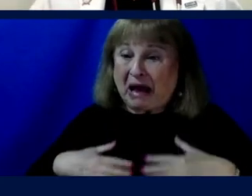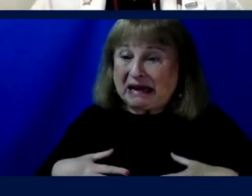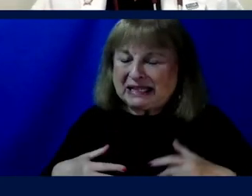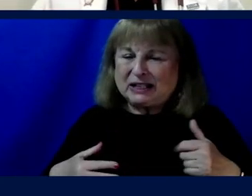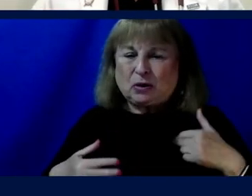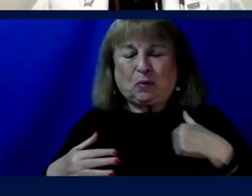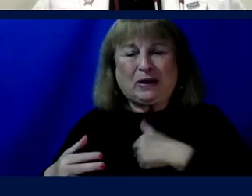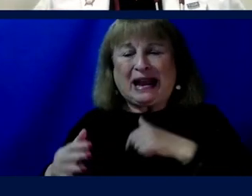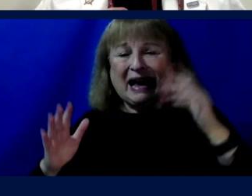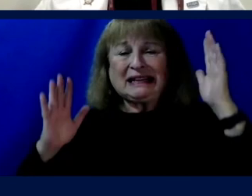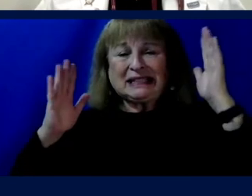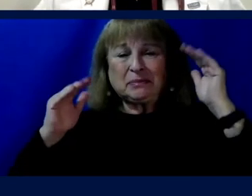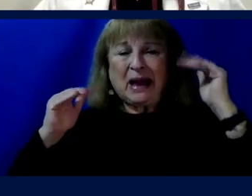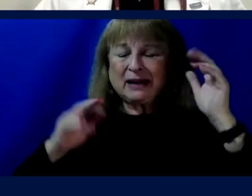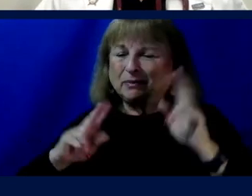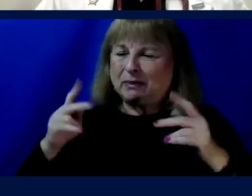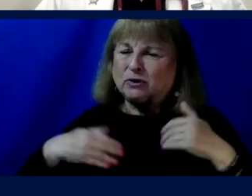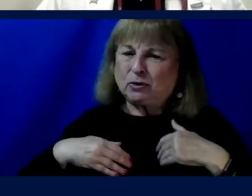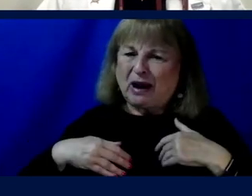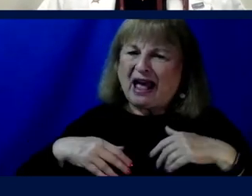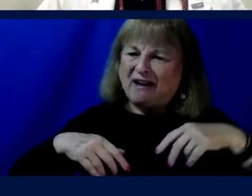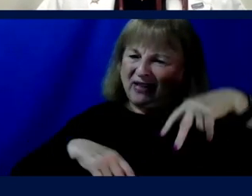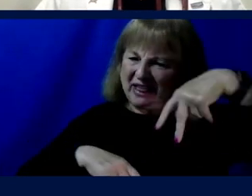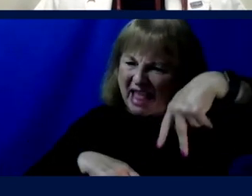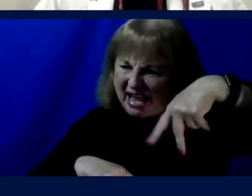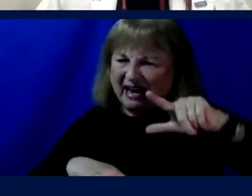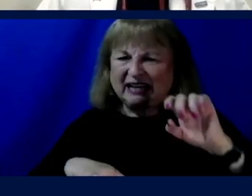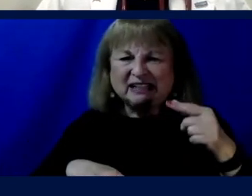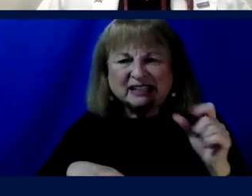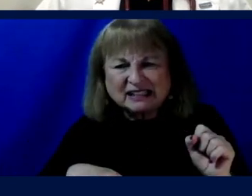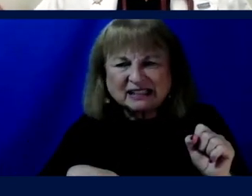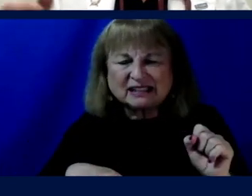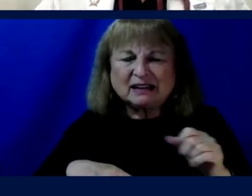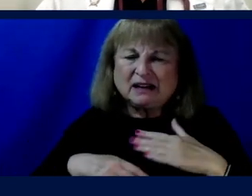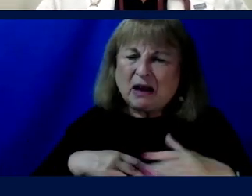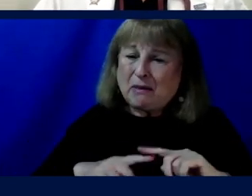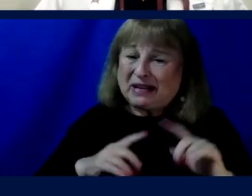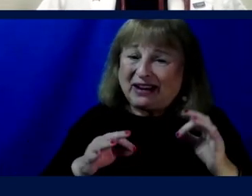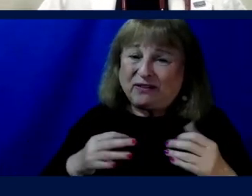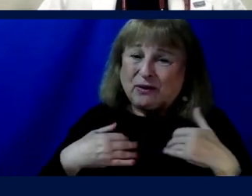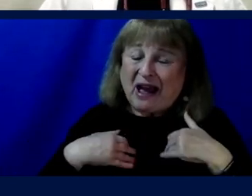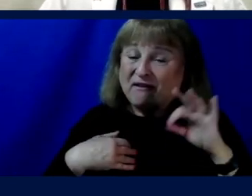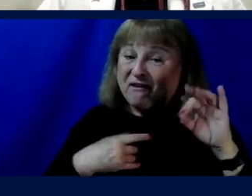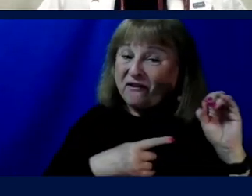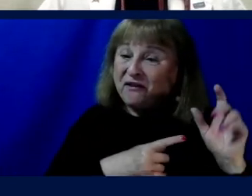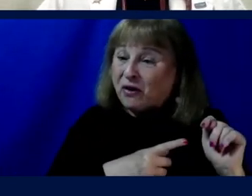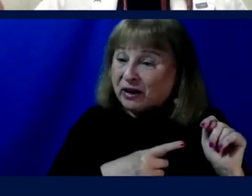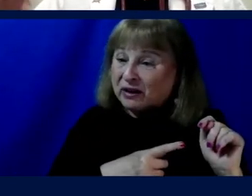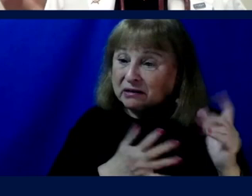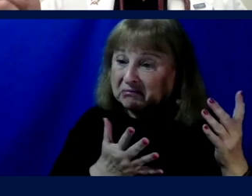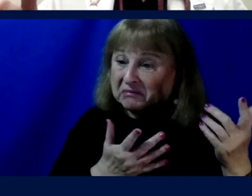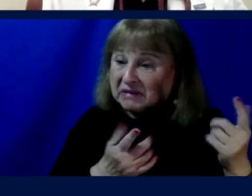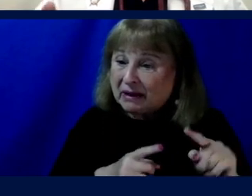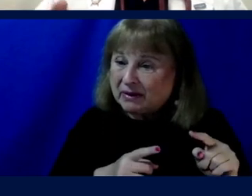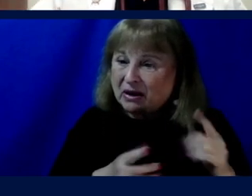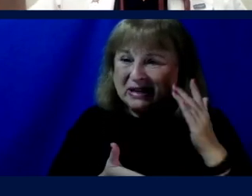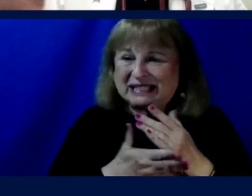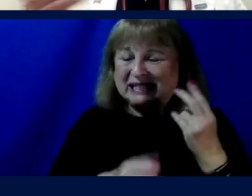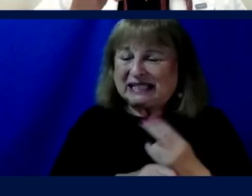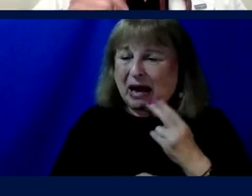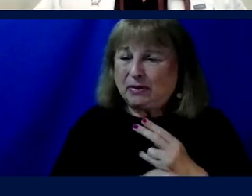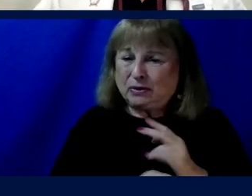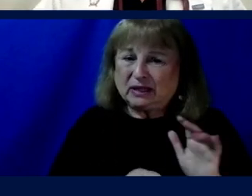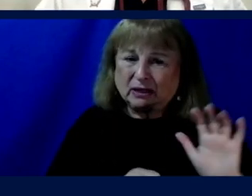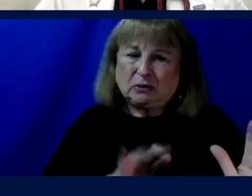expect people to have lower extremities. But in space, if you have a foot, what's going to happen is you're going to stop using it to